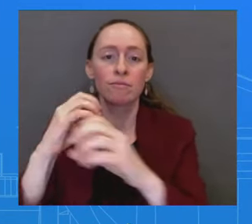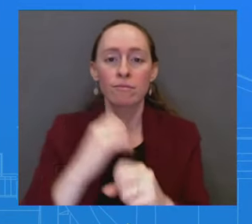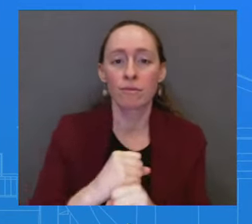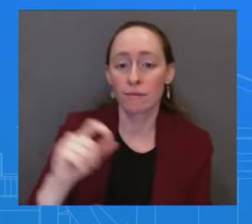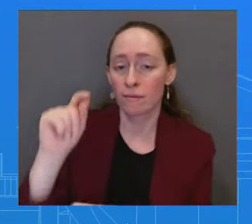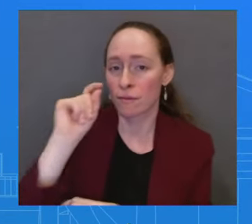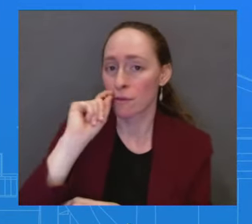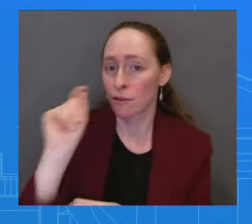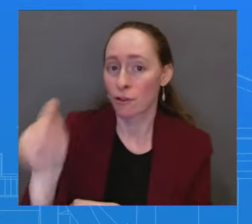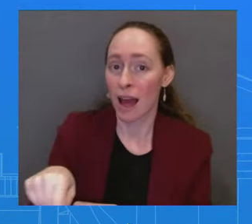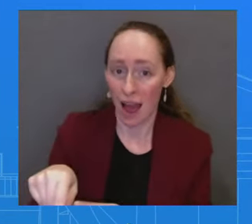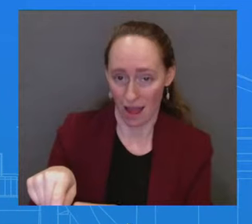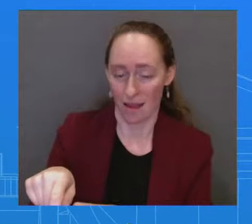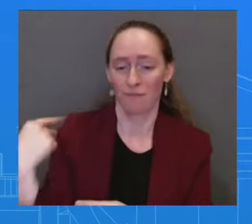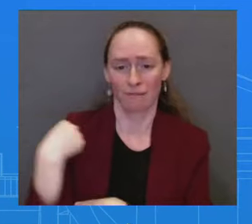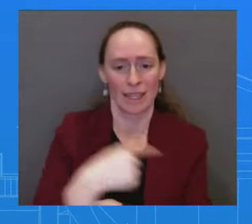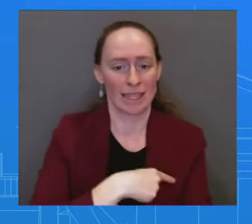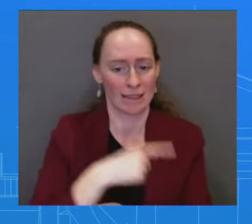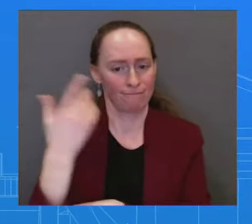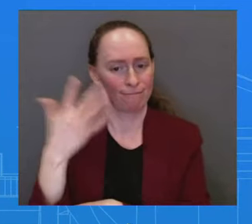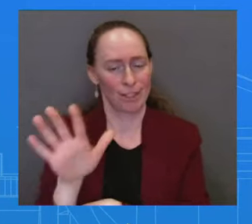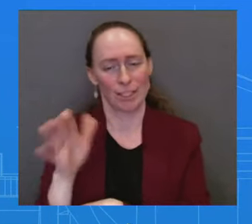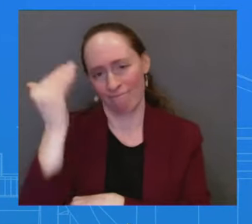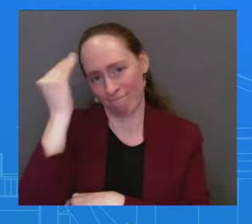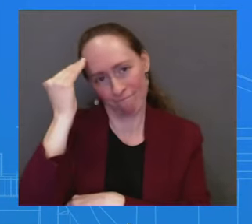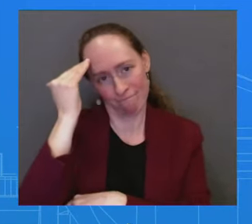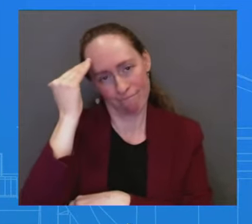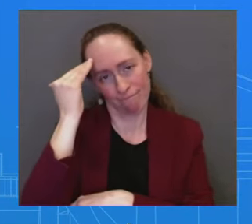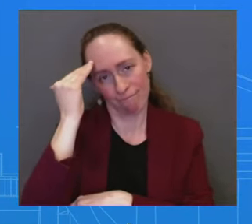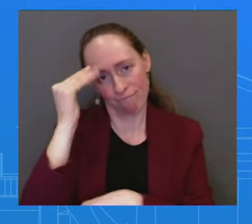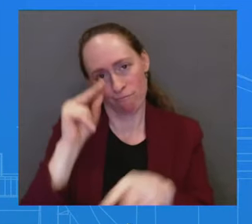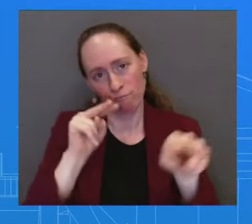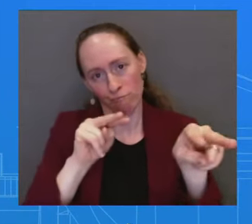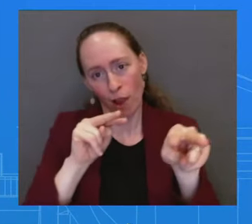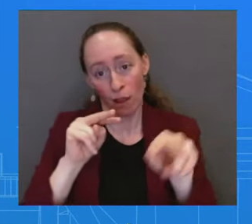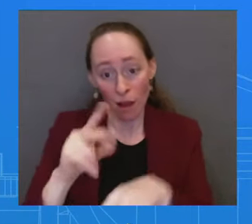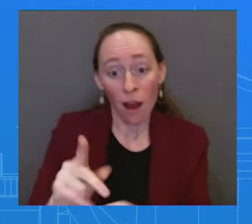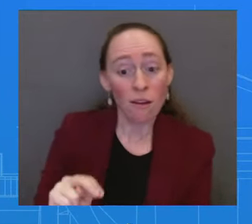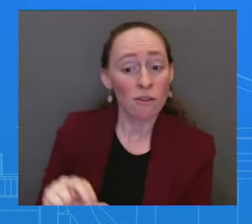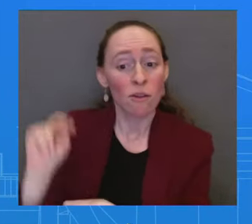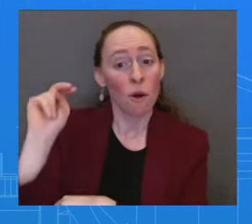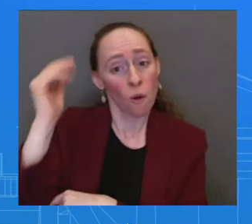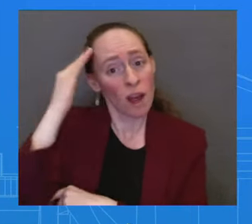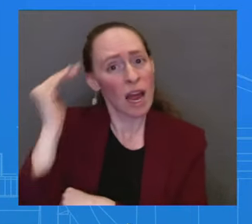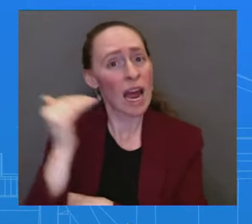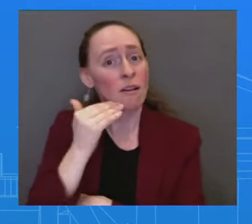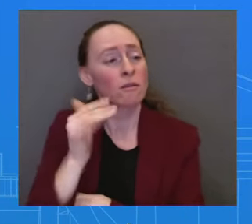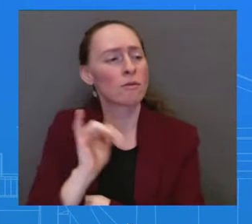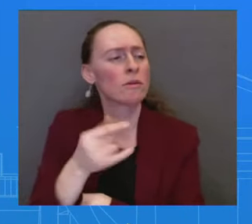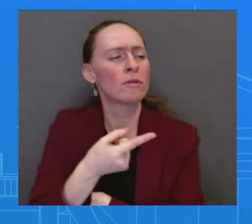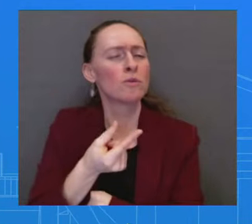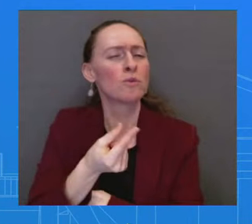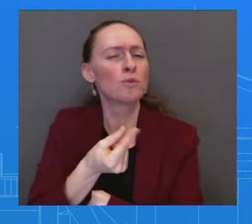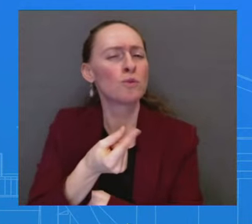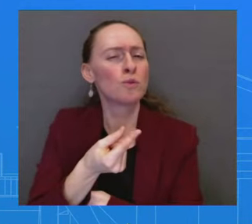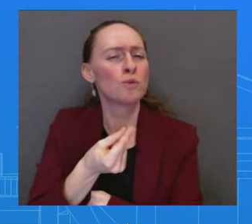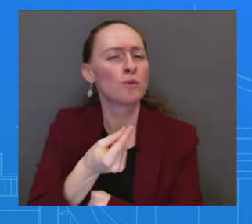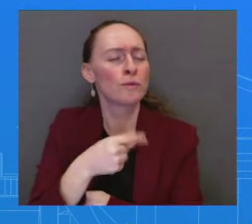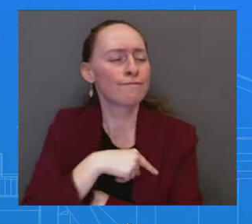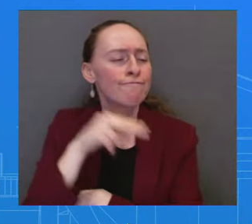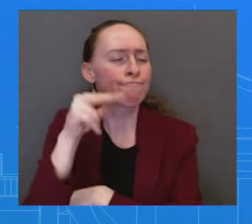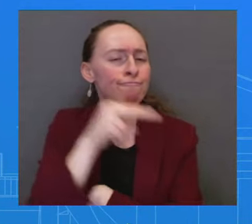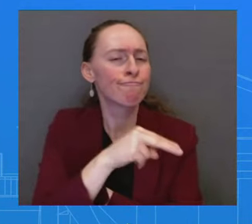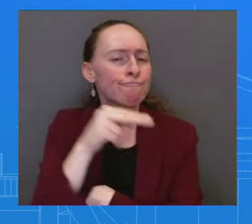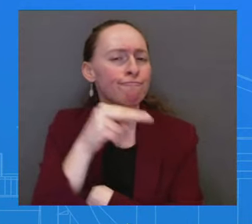as we are North Korea's own pursuit of advanced military capabilities. And what concerns us is not